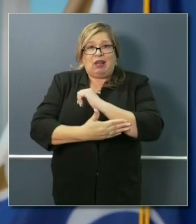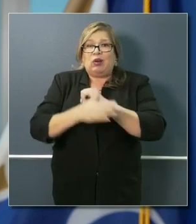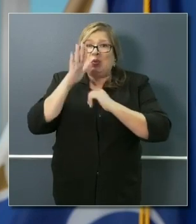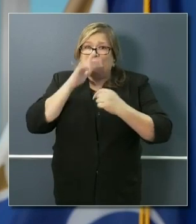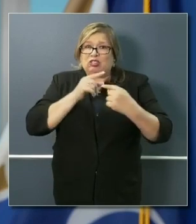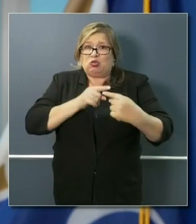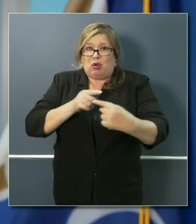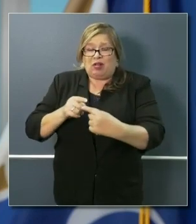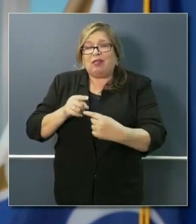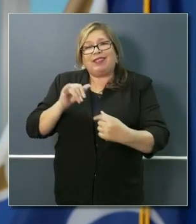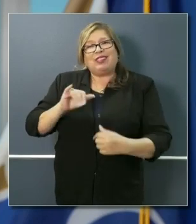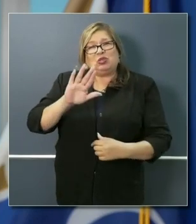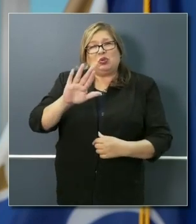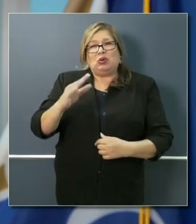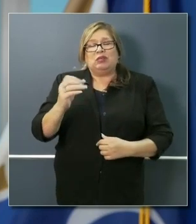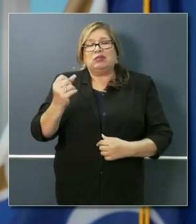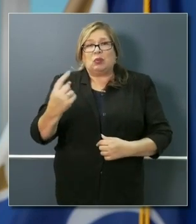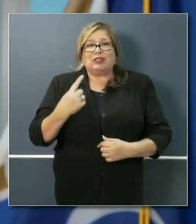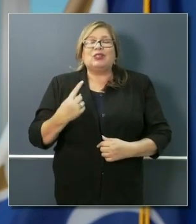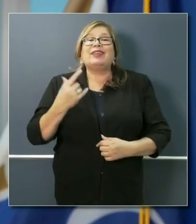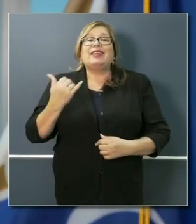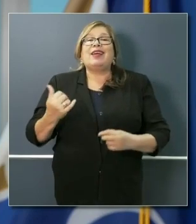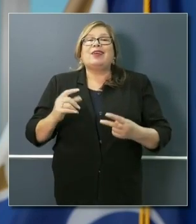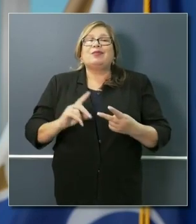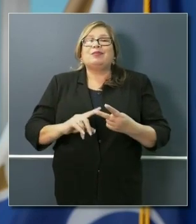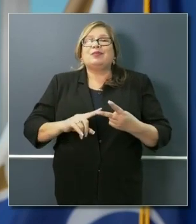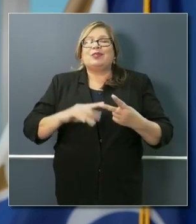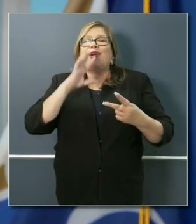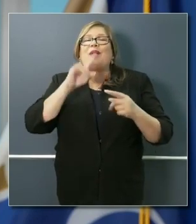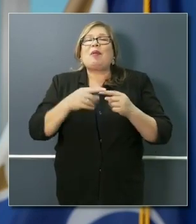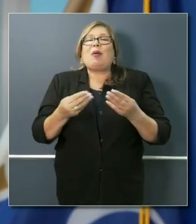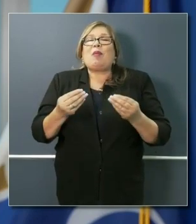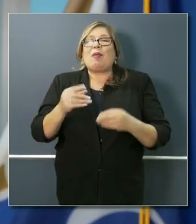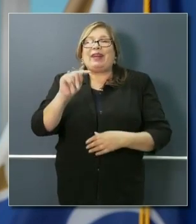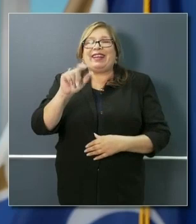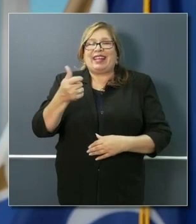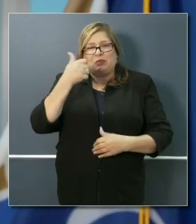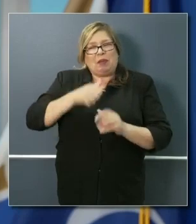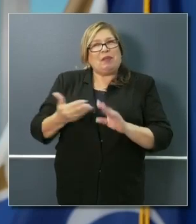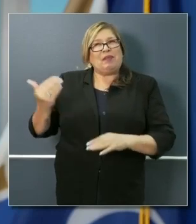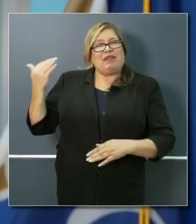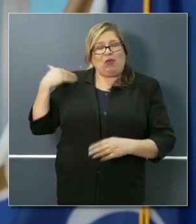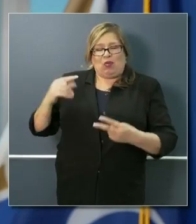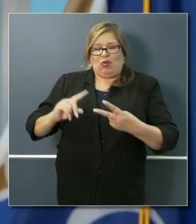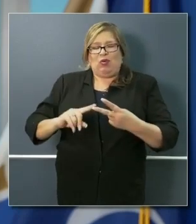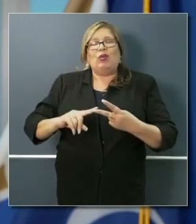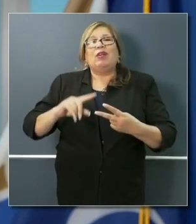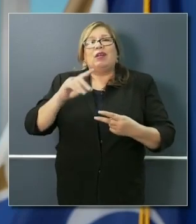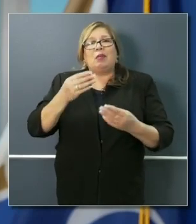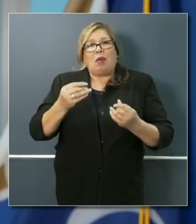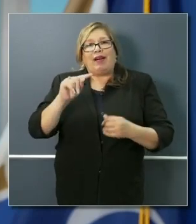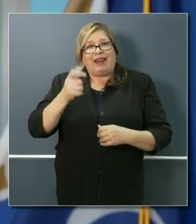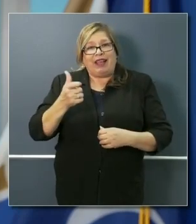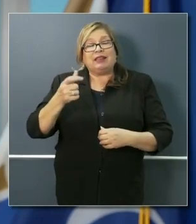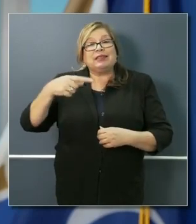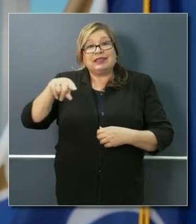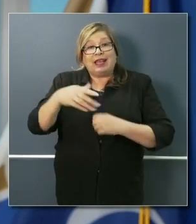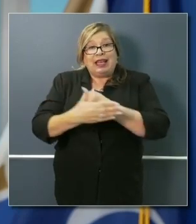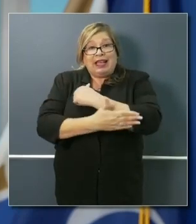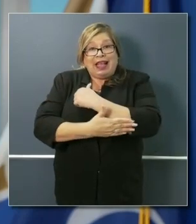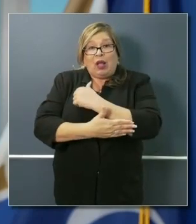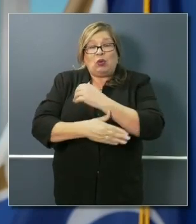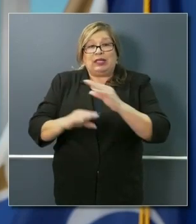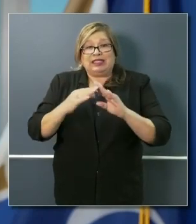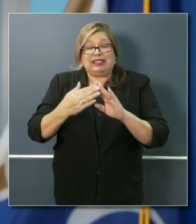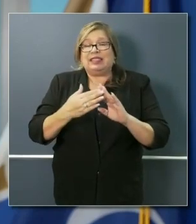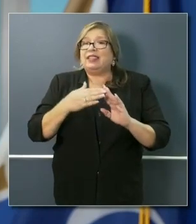that's Carla's question. And now it's come back to me on the issue of property tax, which they disproportionately rely on and is the one source